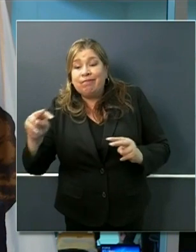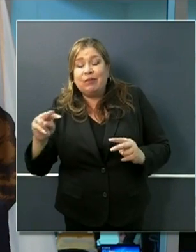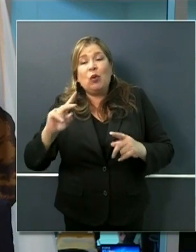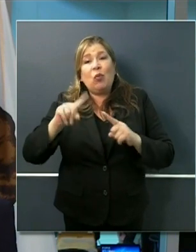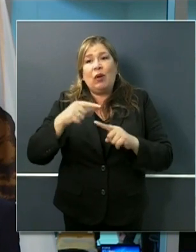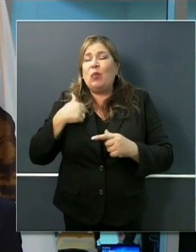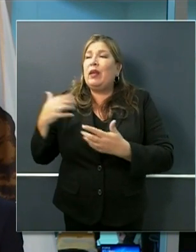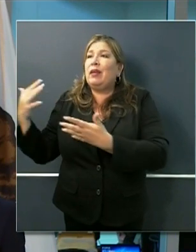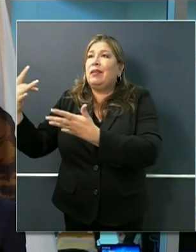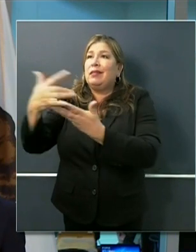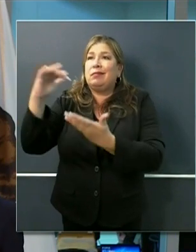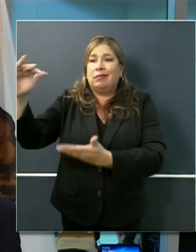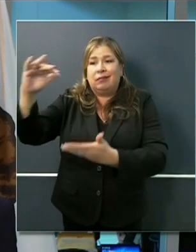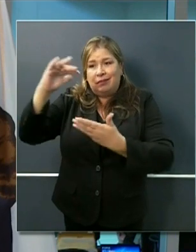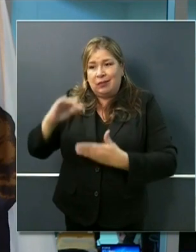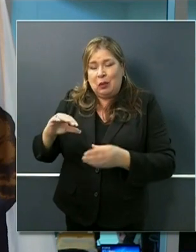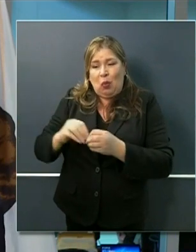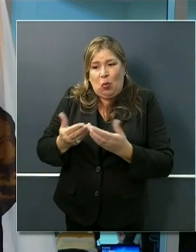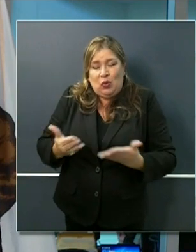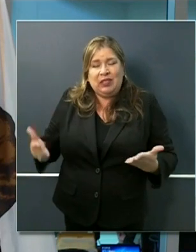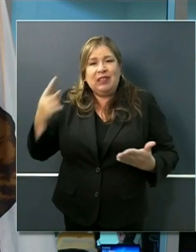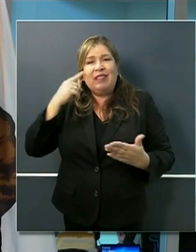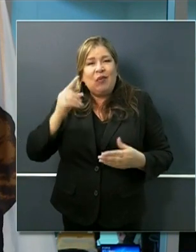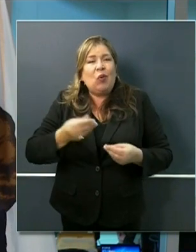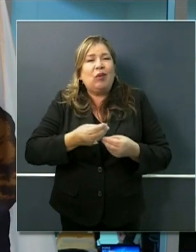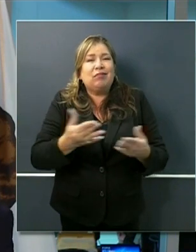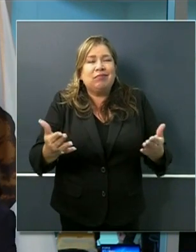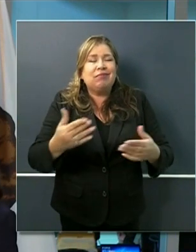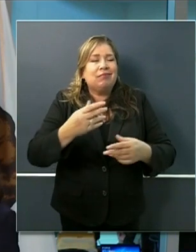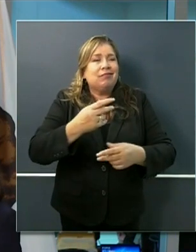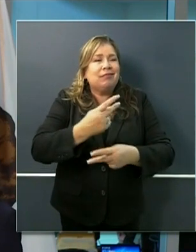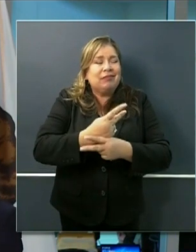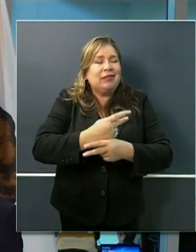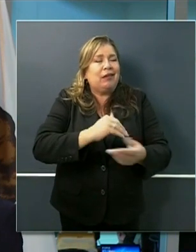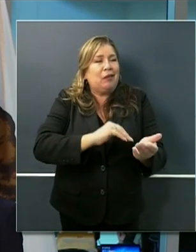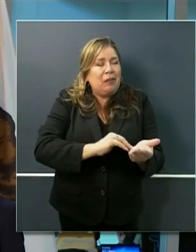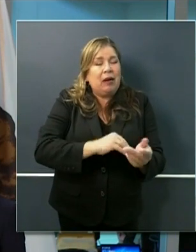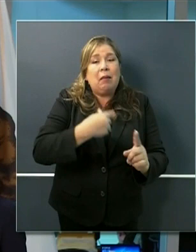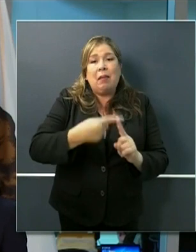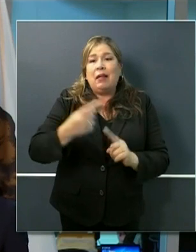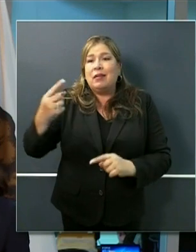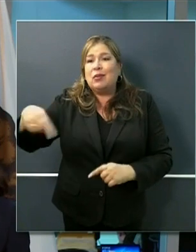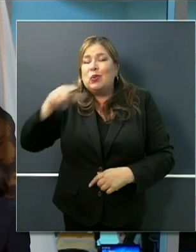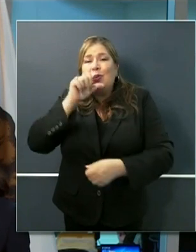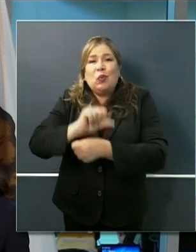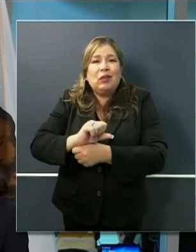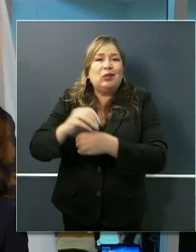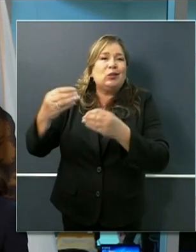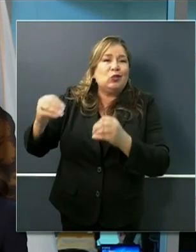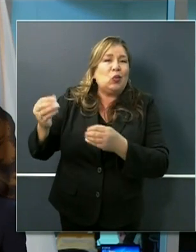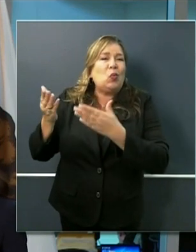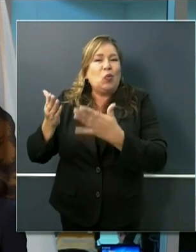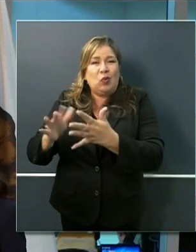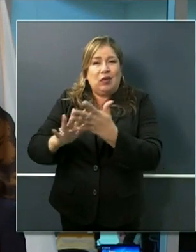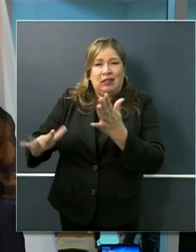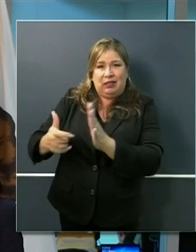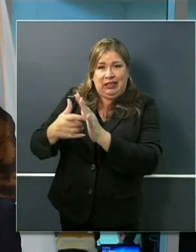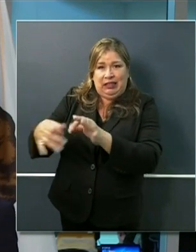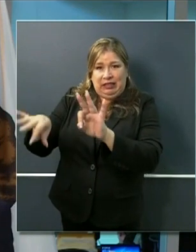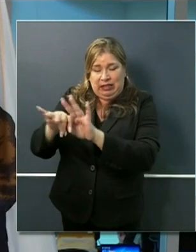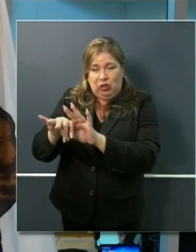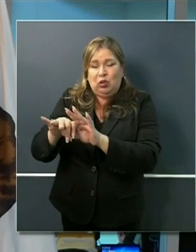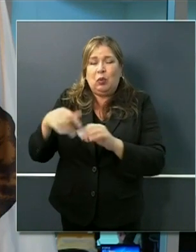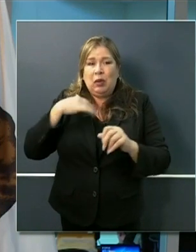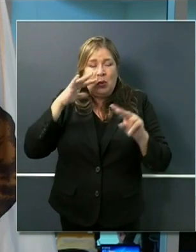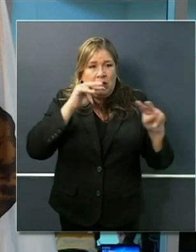that we need for the care delivery environment and to protect our frontline workers these are opportunities that we have to shift in the future to focus more on